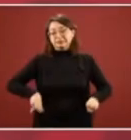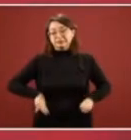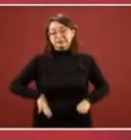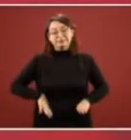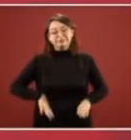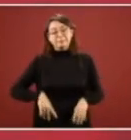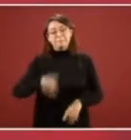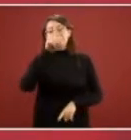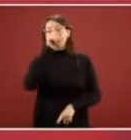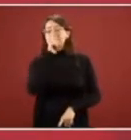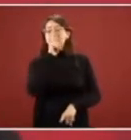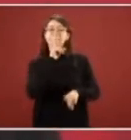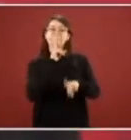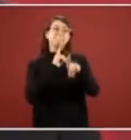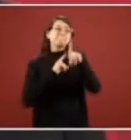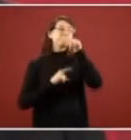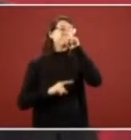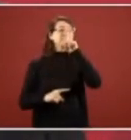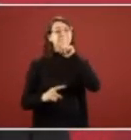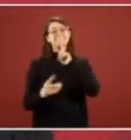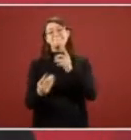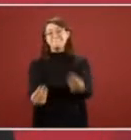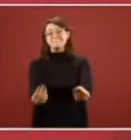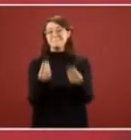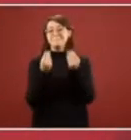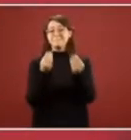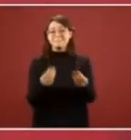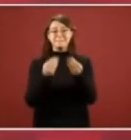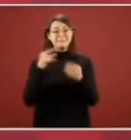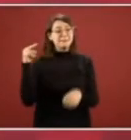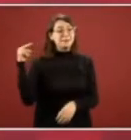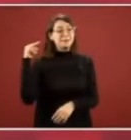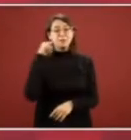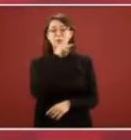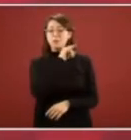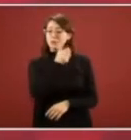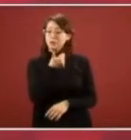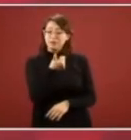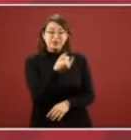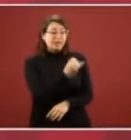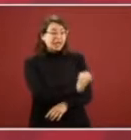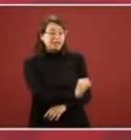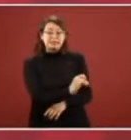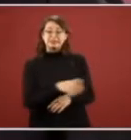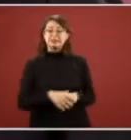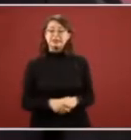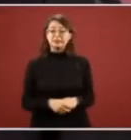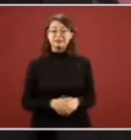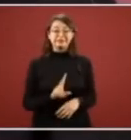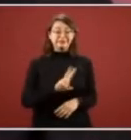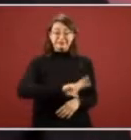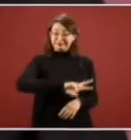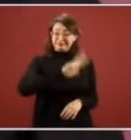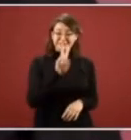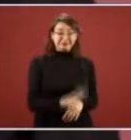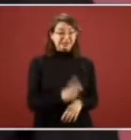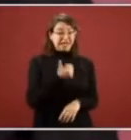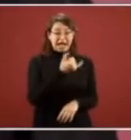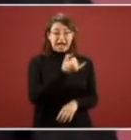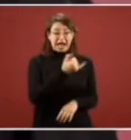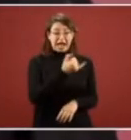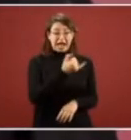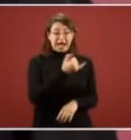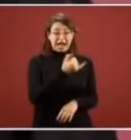untruthful y hipócrita and hypocrites siempre lo he dicho esa es su verdadera doctrina la hipocresía